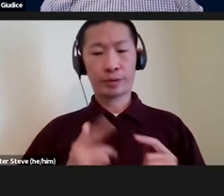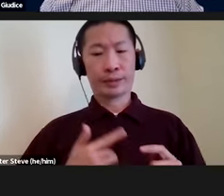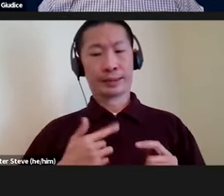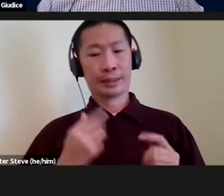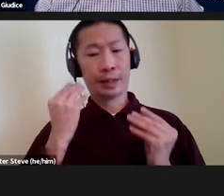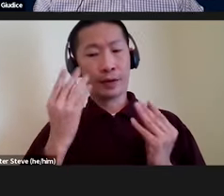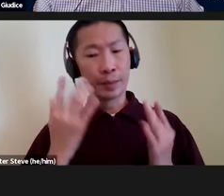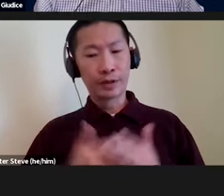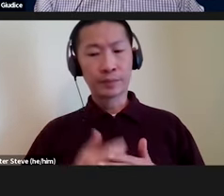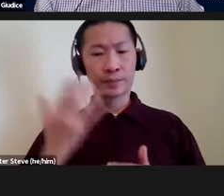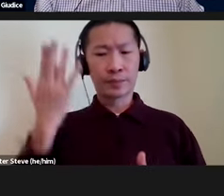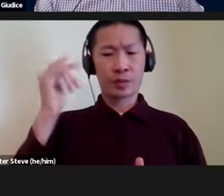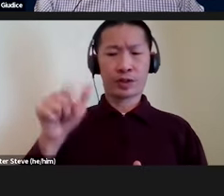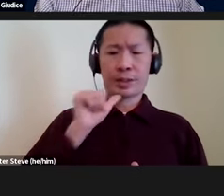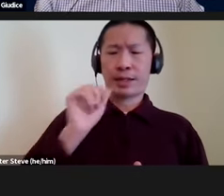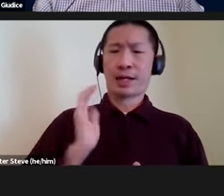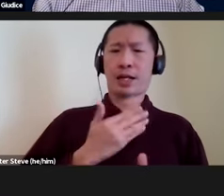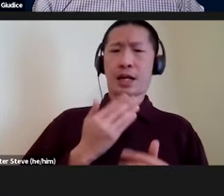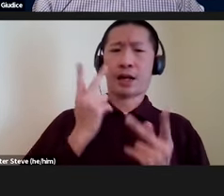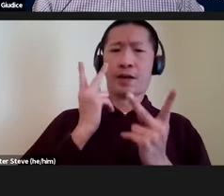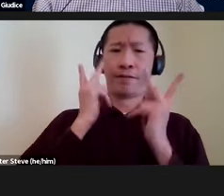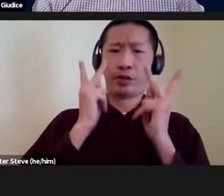And why shouldn't our visualizations be doing this?